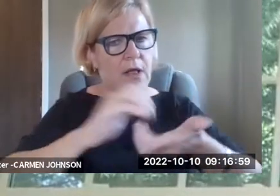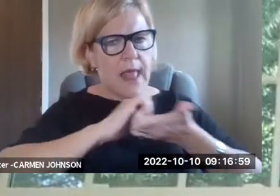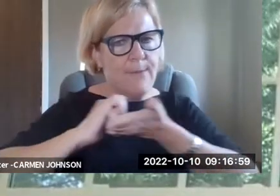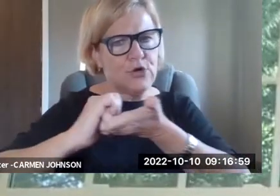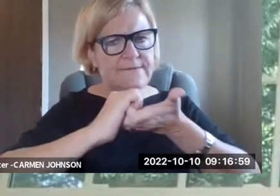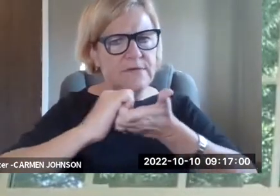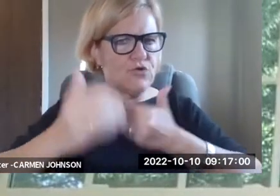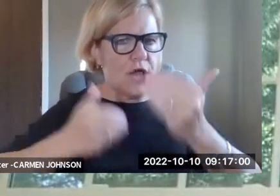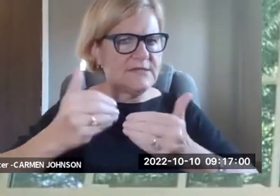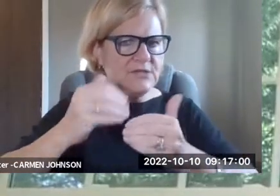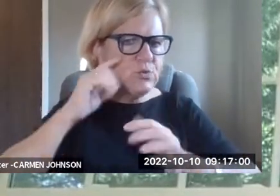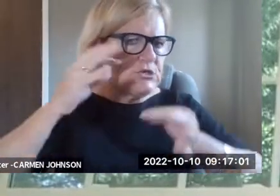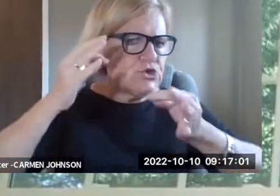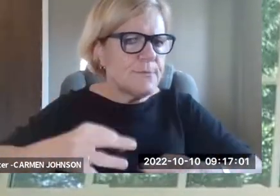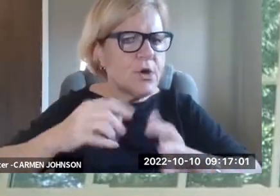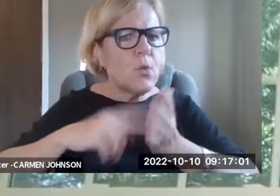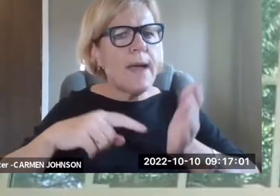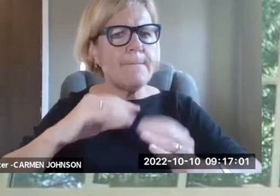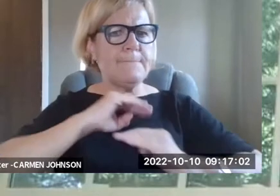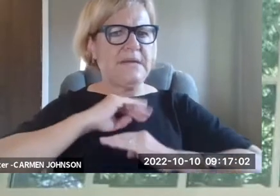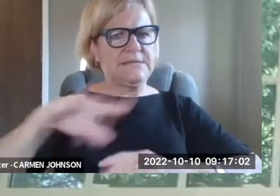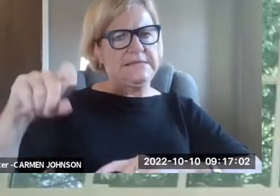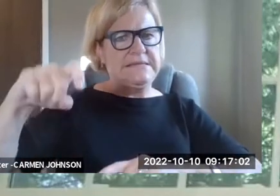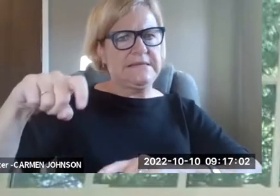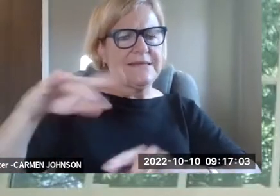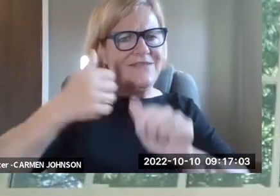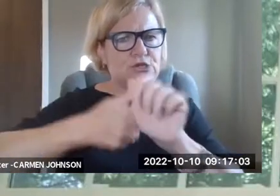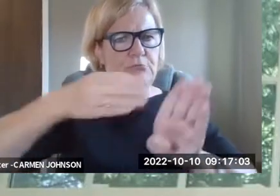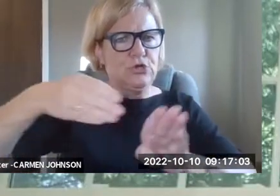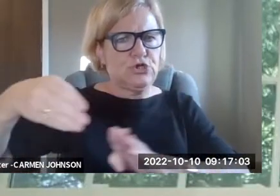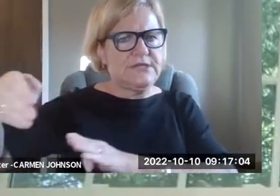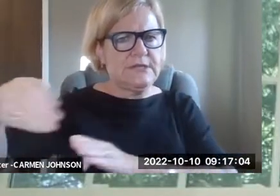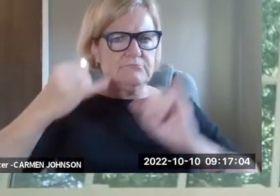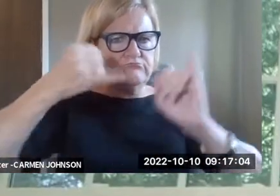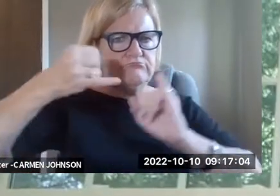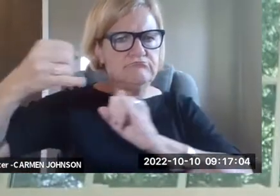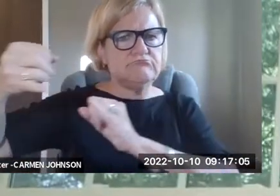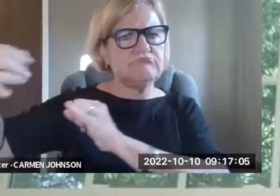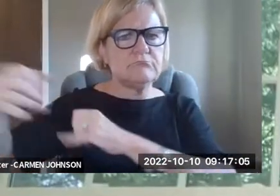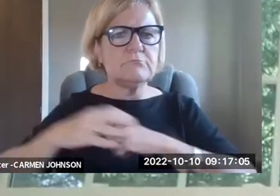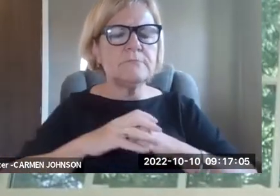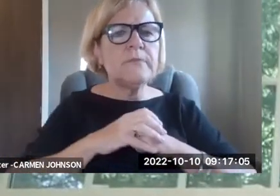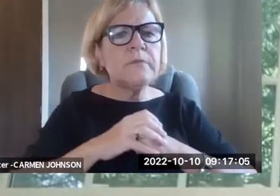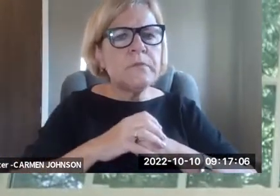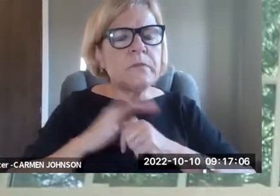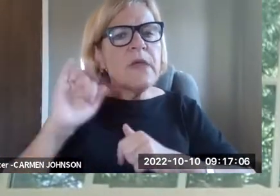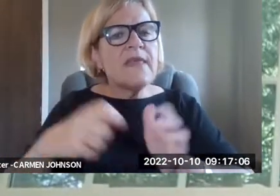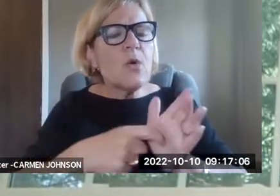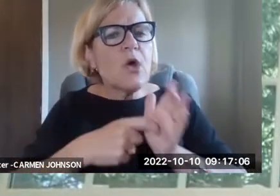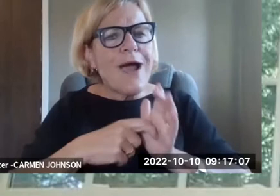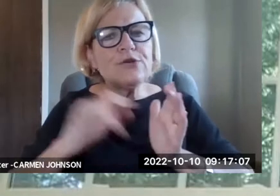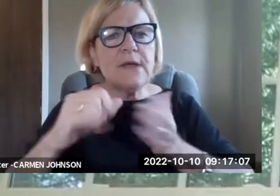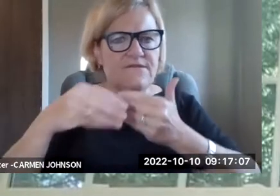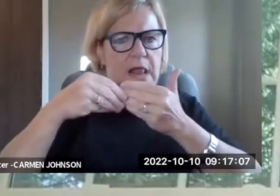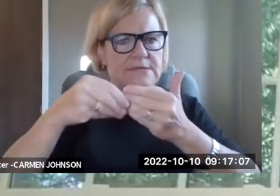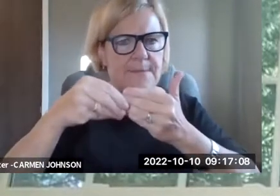given to their choices, and it should be an ongoing and collaborative process to determine what meets the